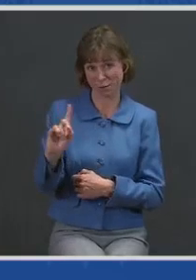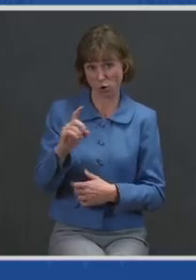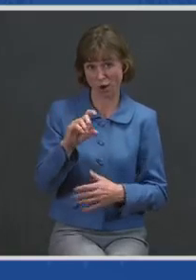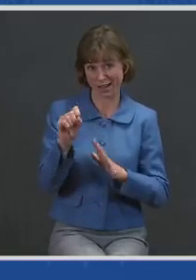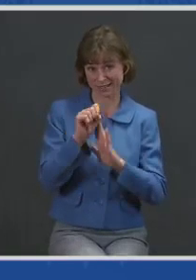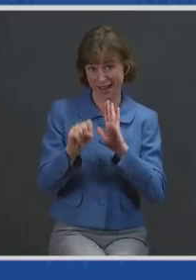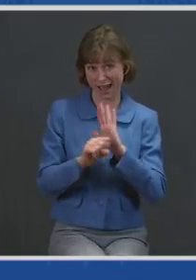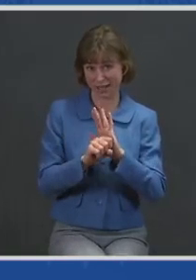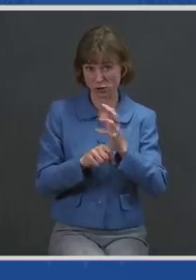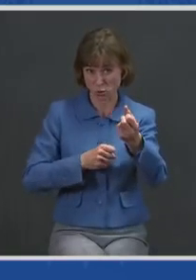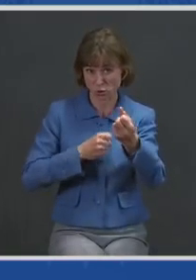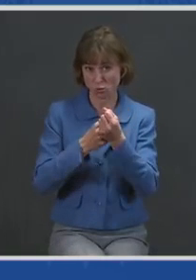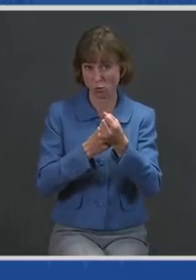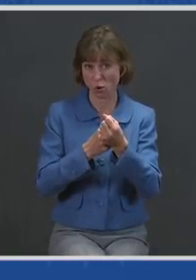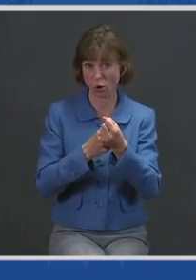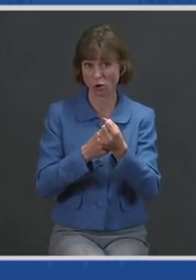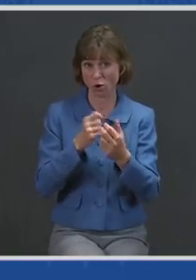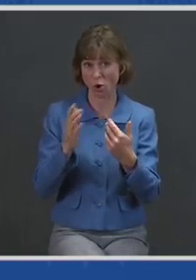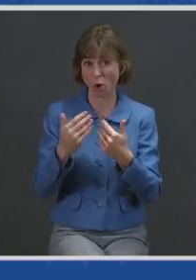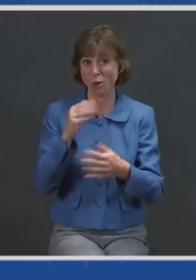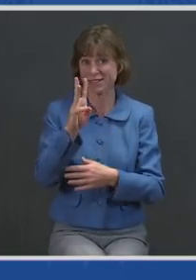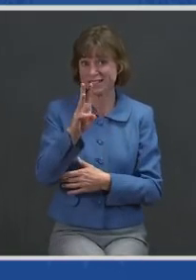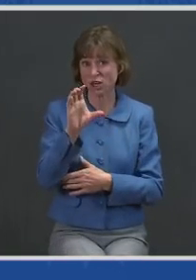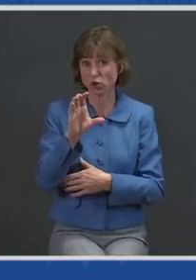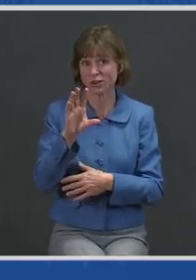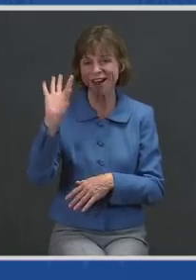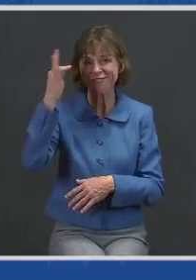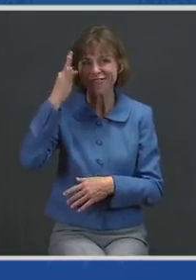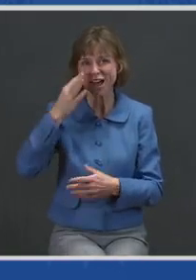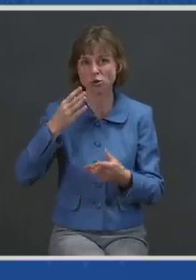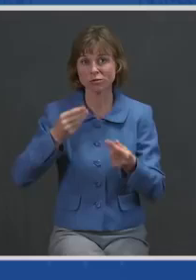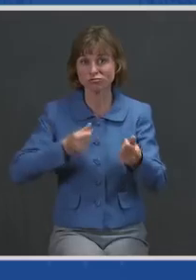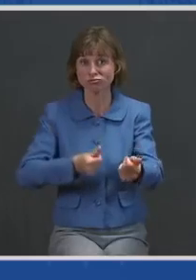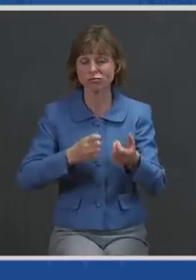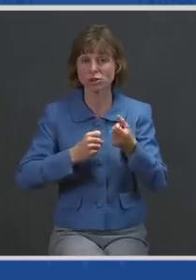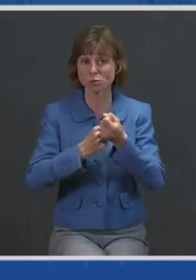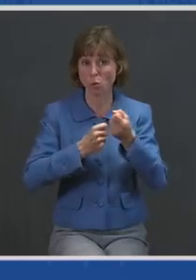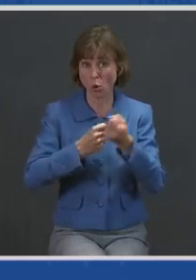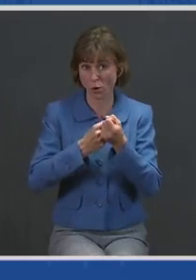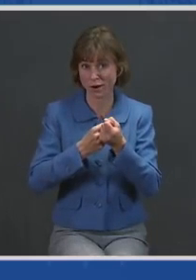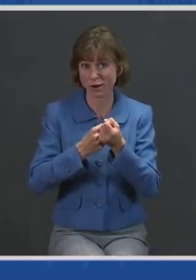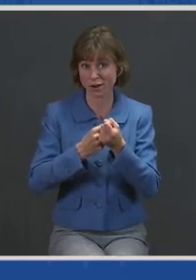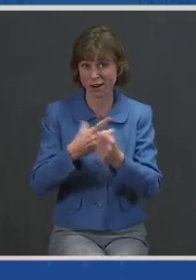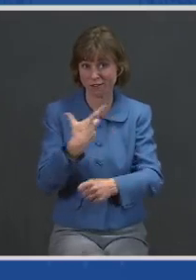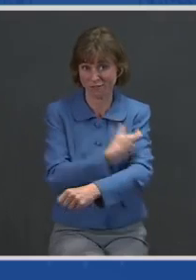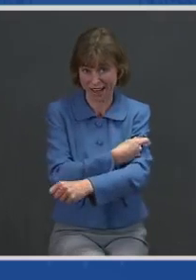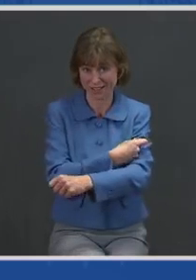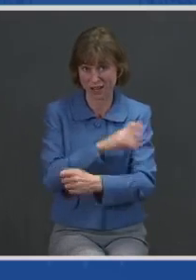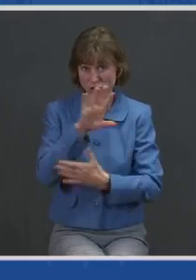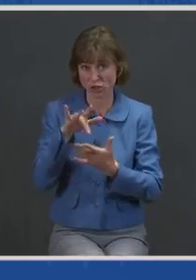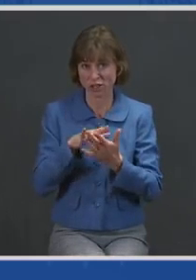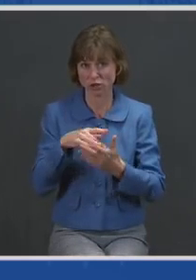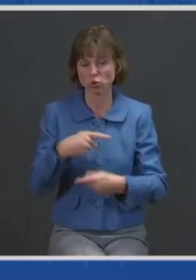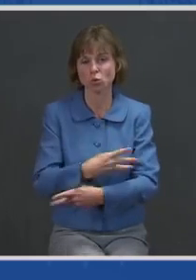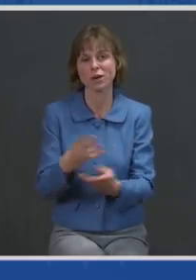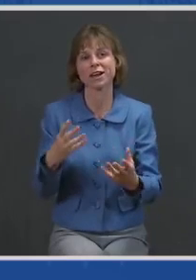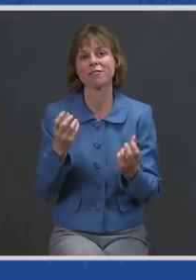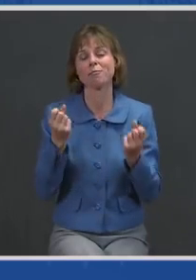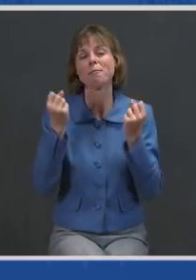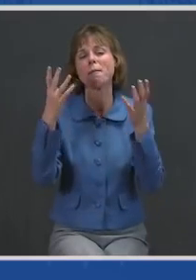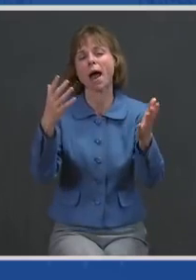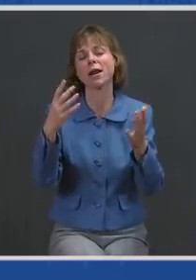federally supported vaccination centers that administers hundreds of thousands of shots per day.